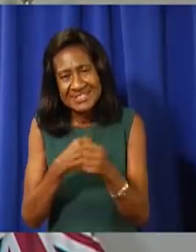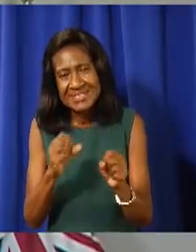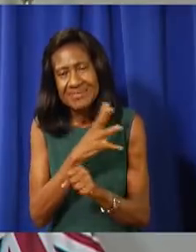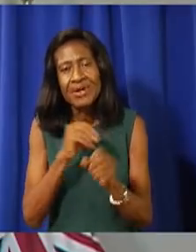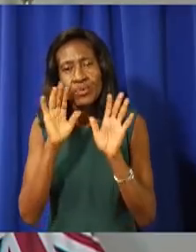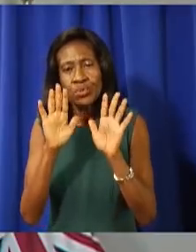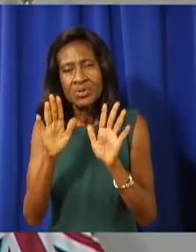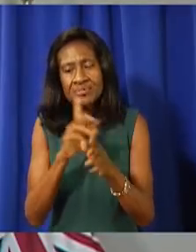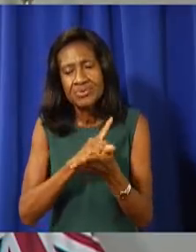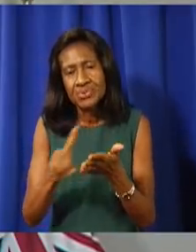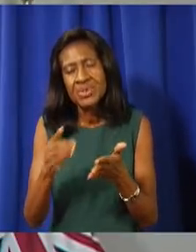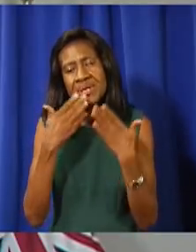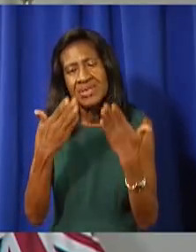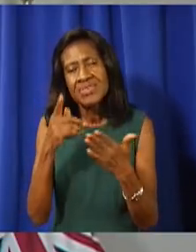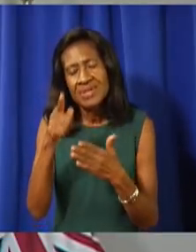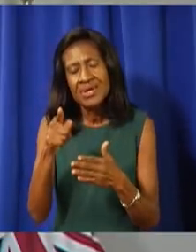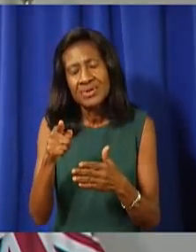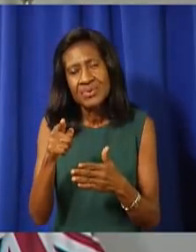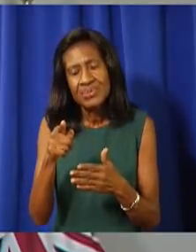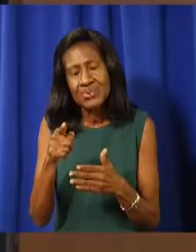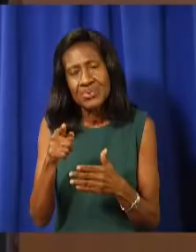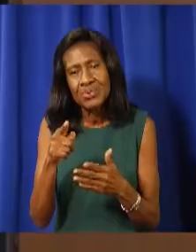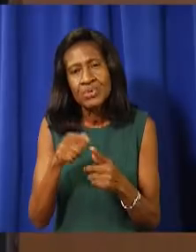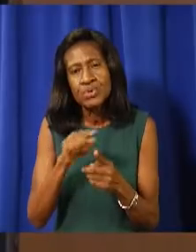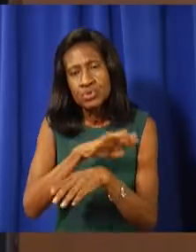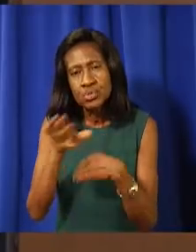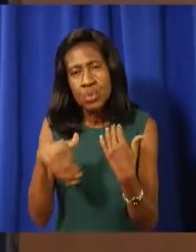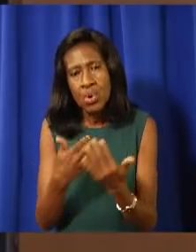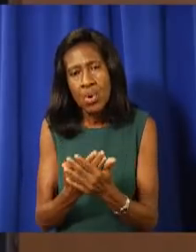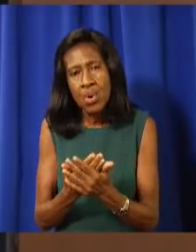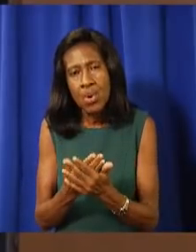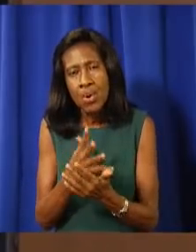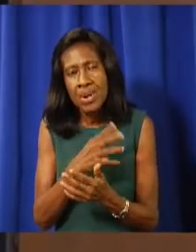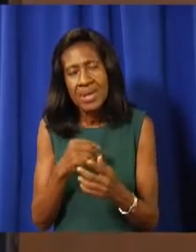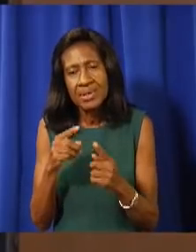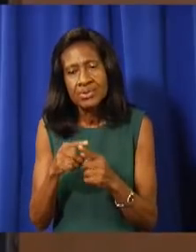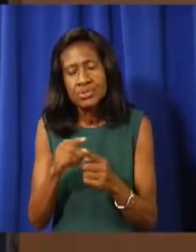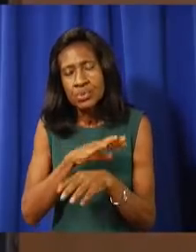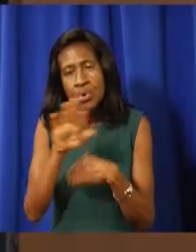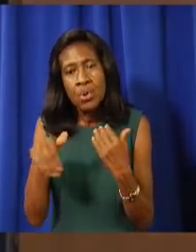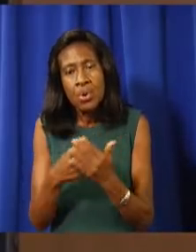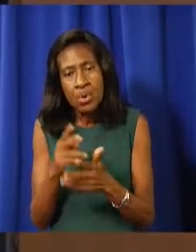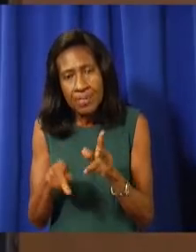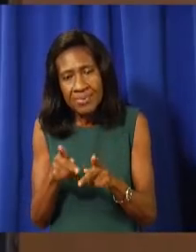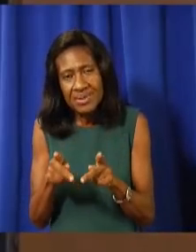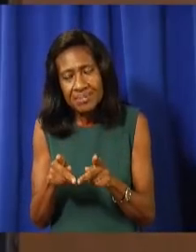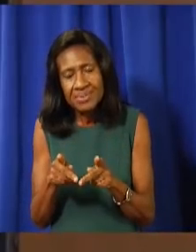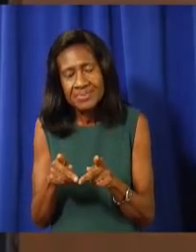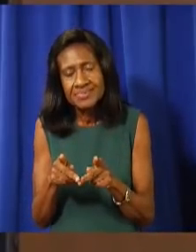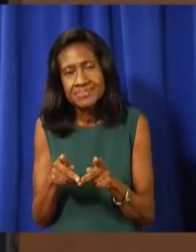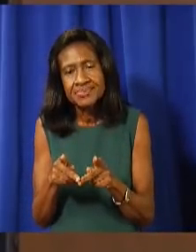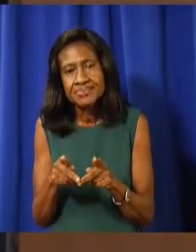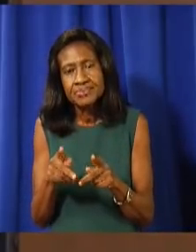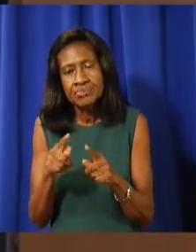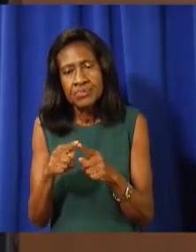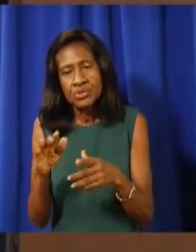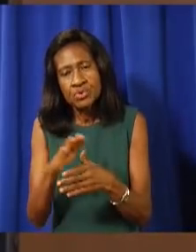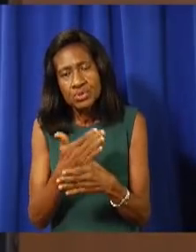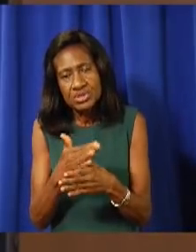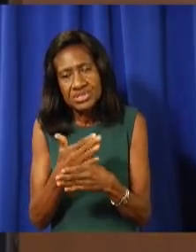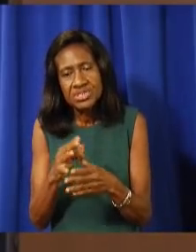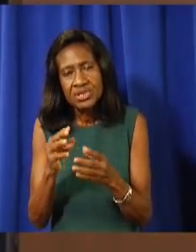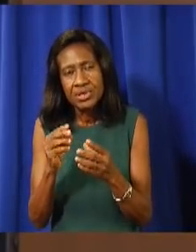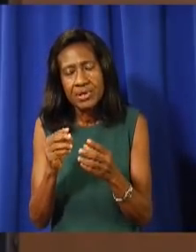very much and thank you to the public and, of course, to the media for being here with us and to our panelists for sharing this very important information, uh,